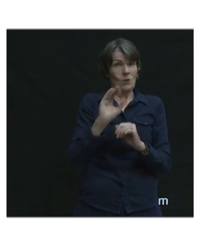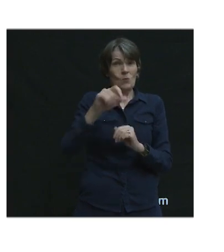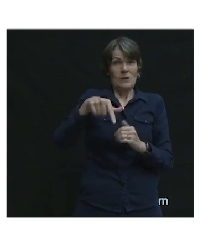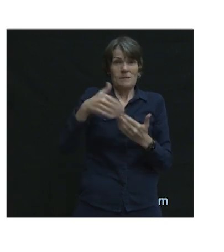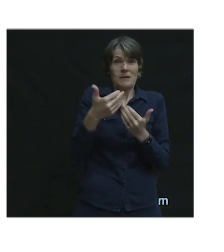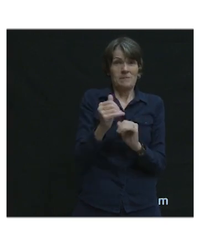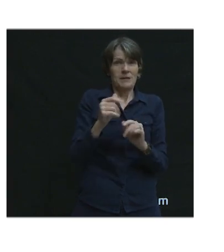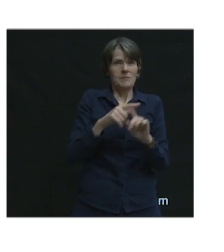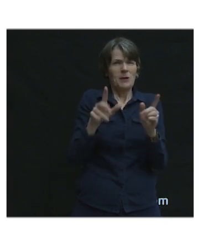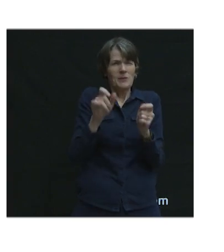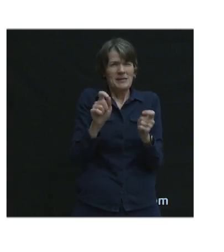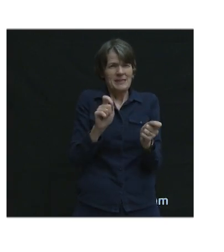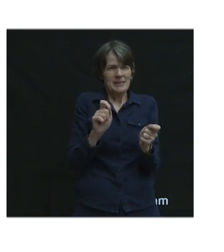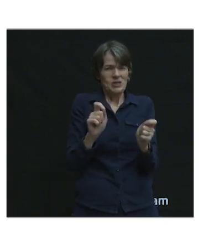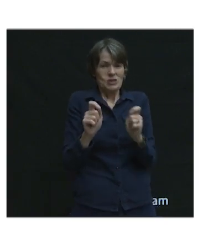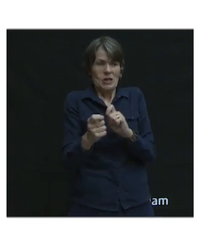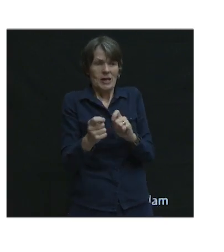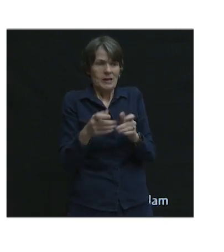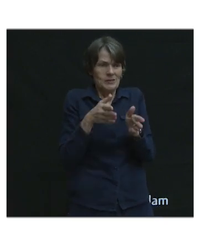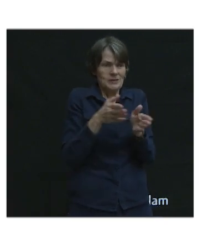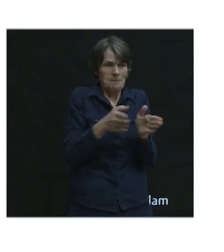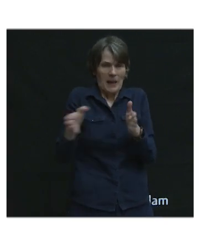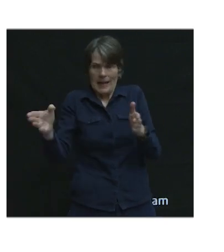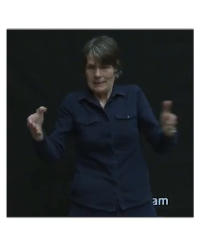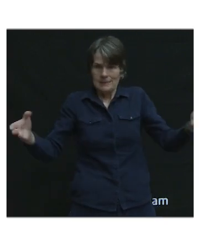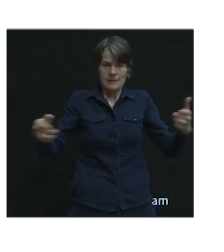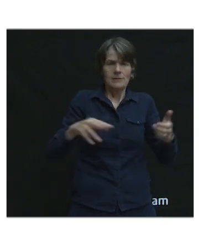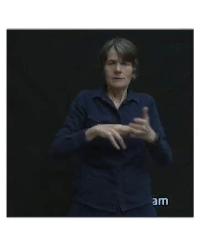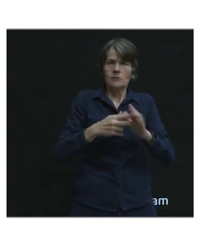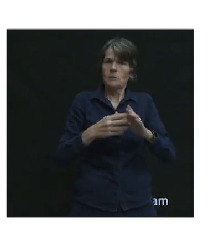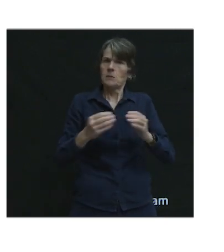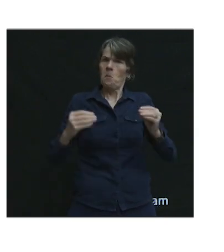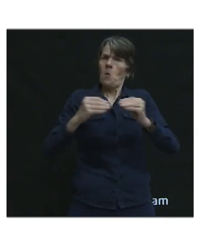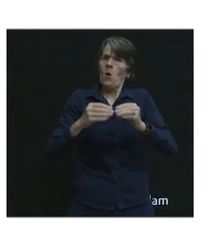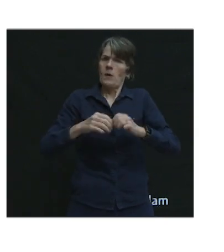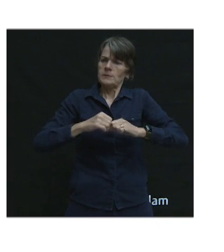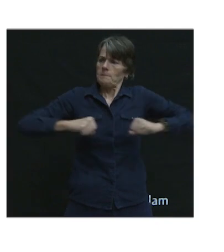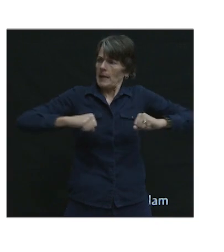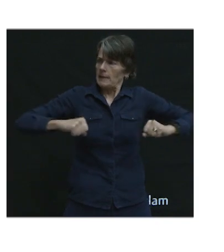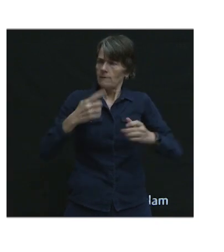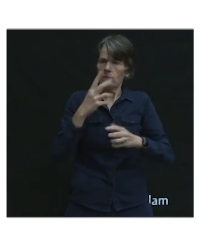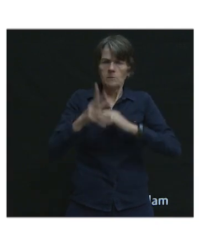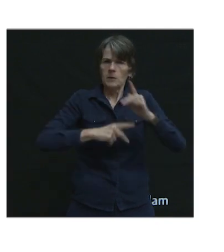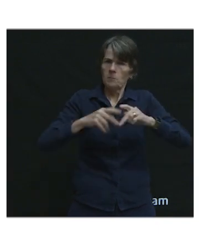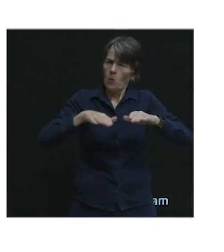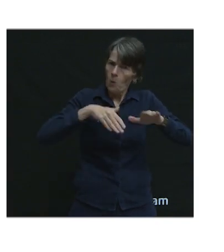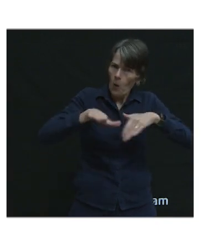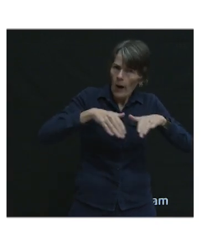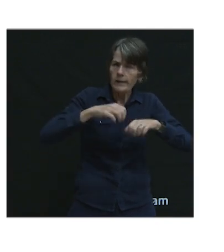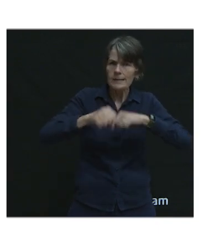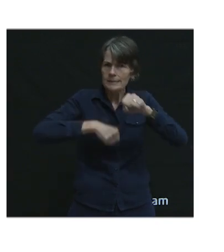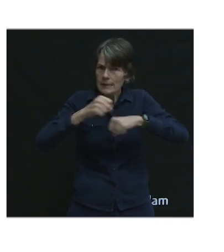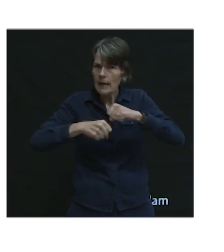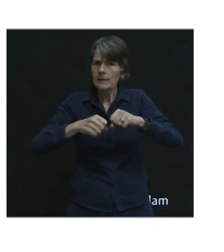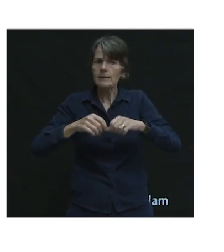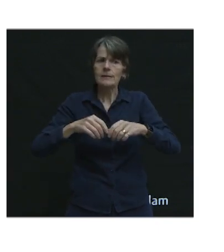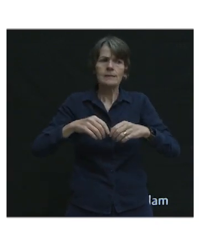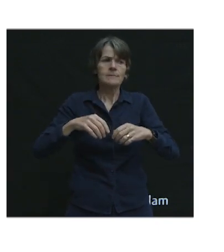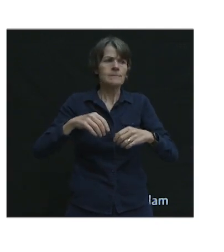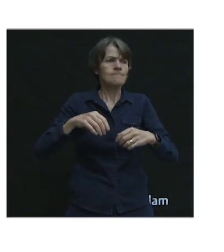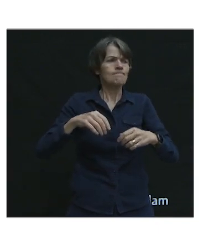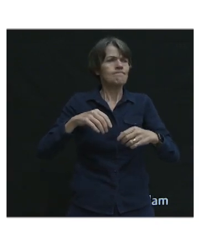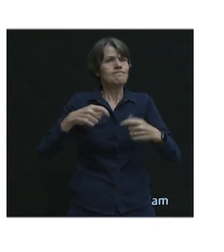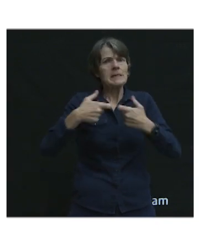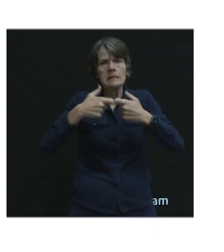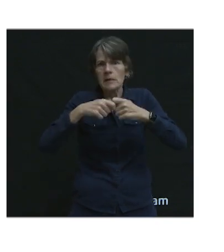but we're going to have to shift the allocation of space, so there's space for people walking and cycling, there's space for people using e-bikes and e-scooters,